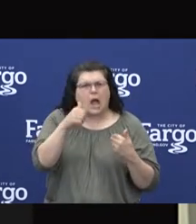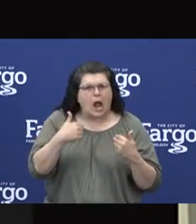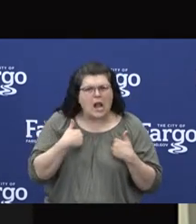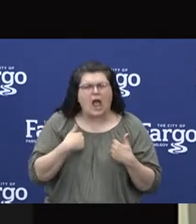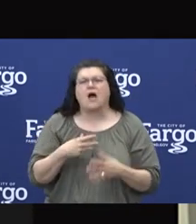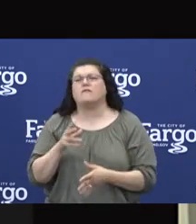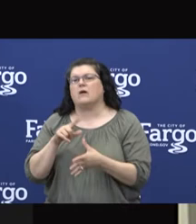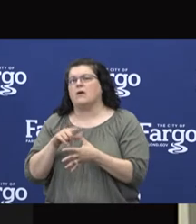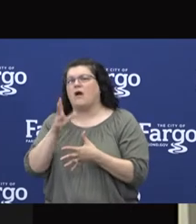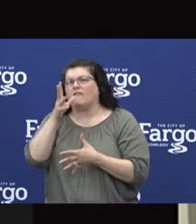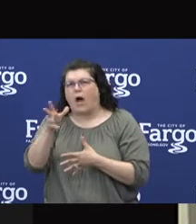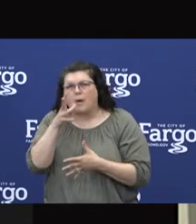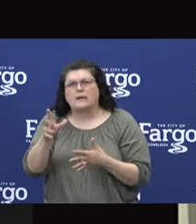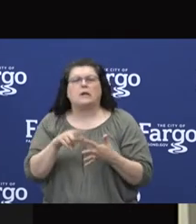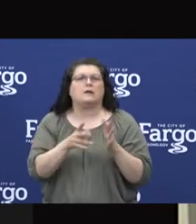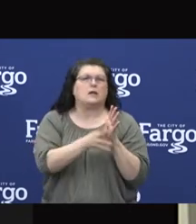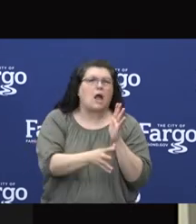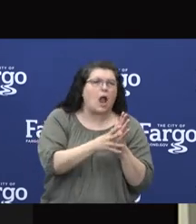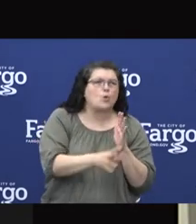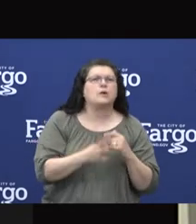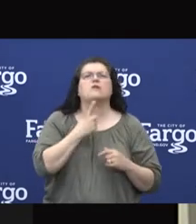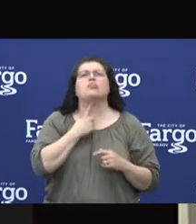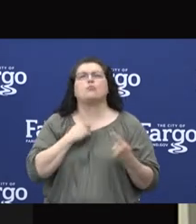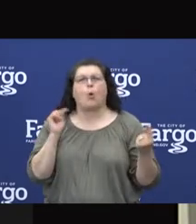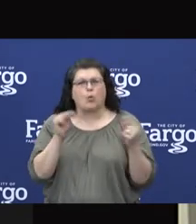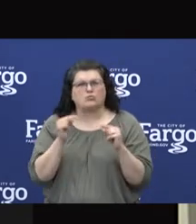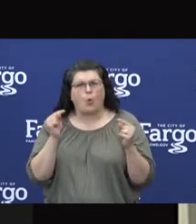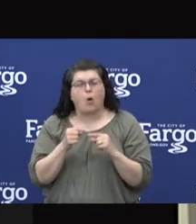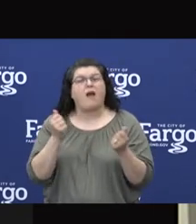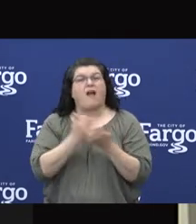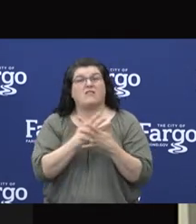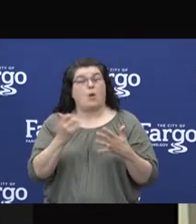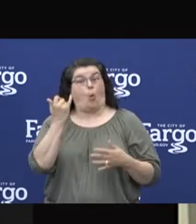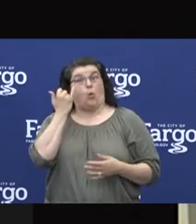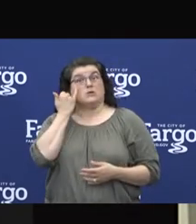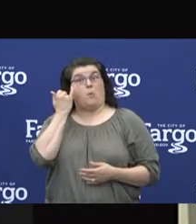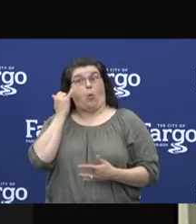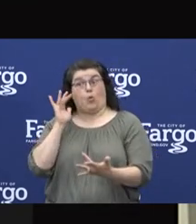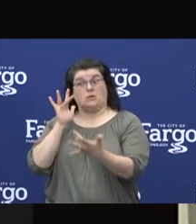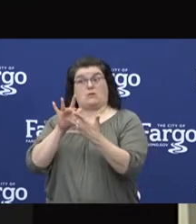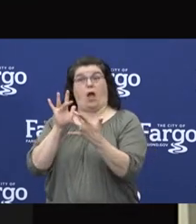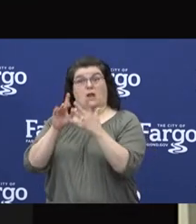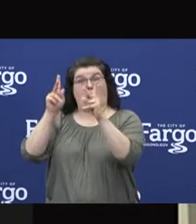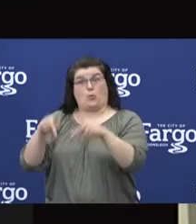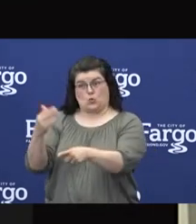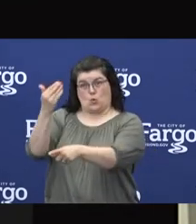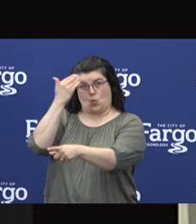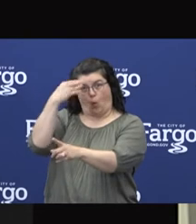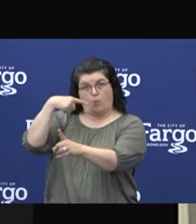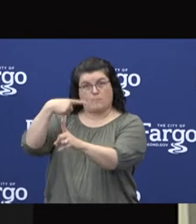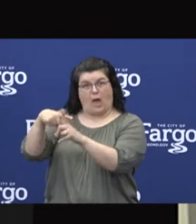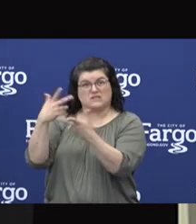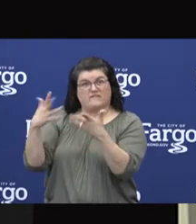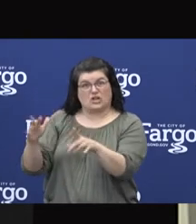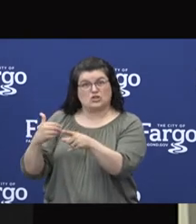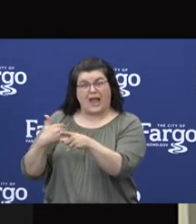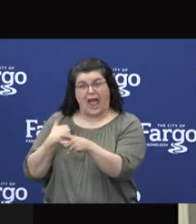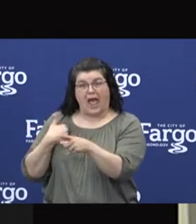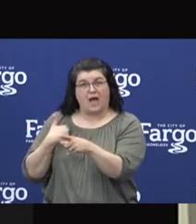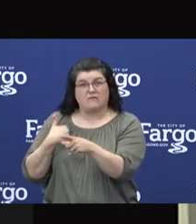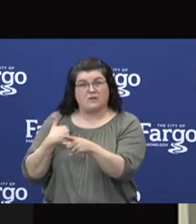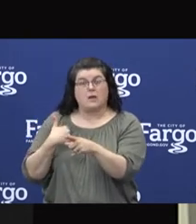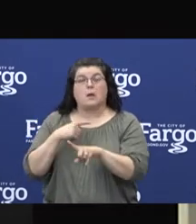and or a sore throat, or has been in contact with somebody known to be positive for COVID even if they are not